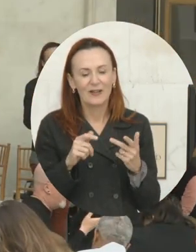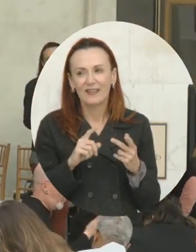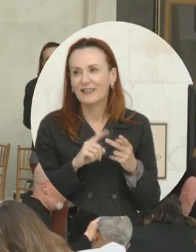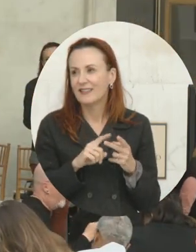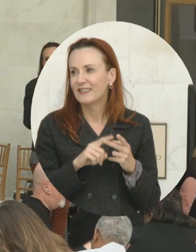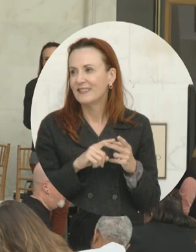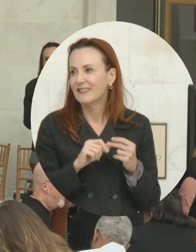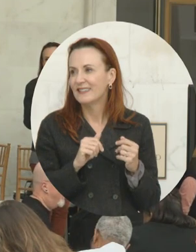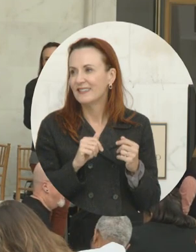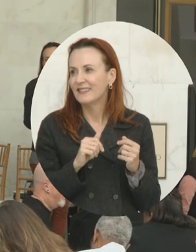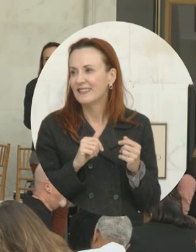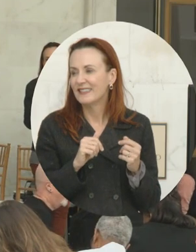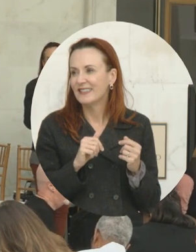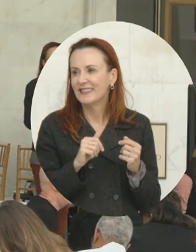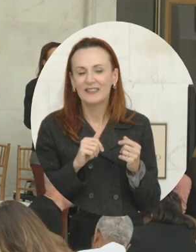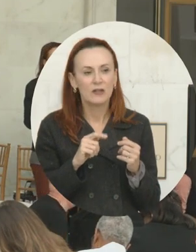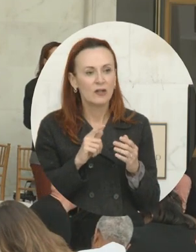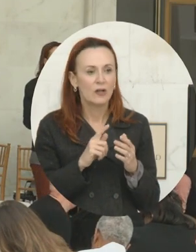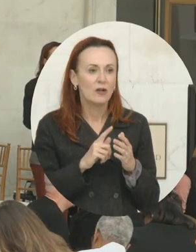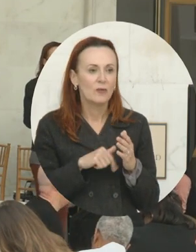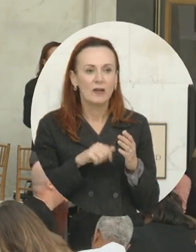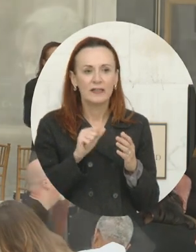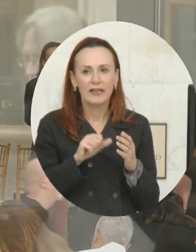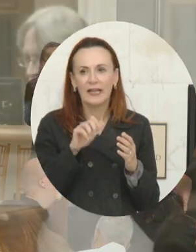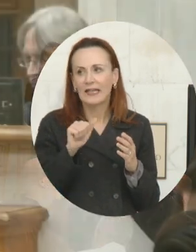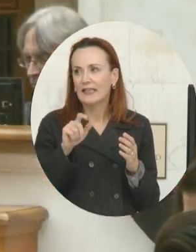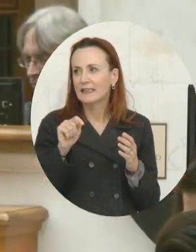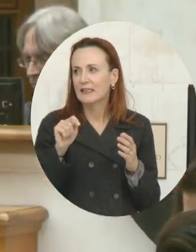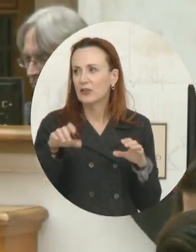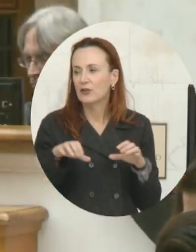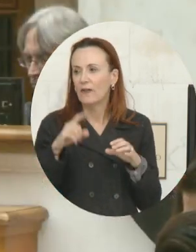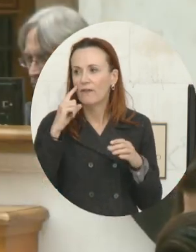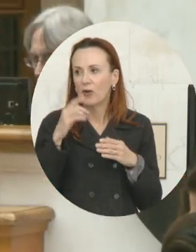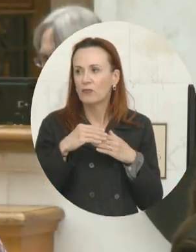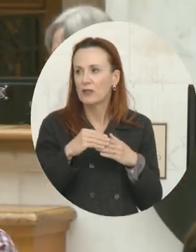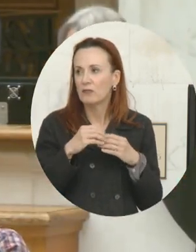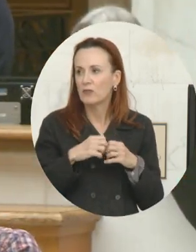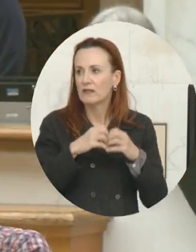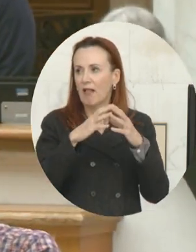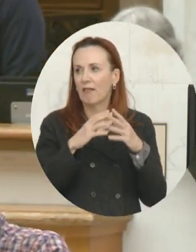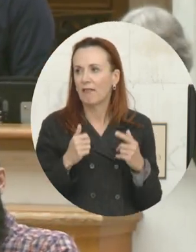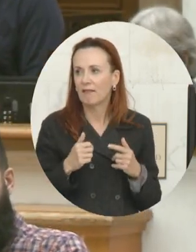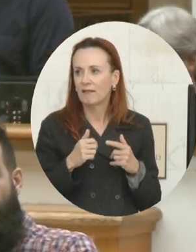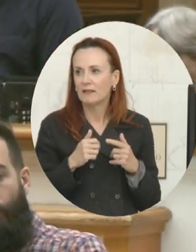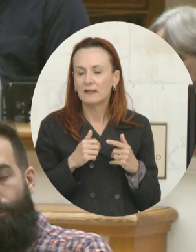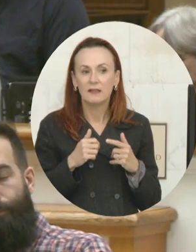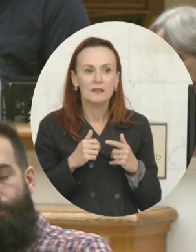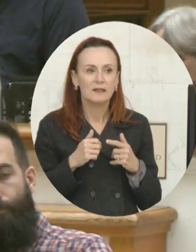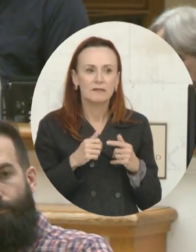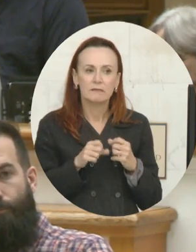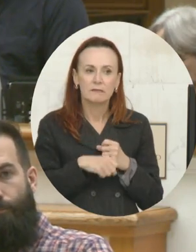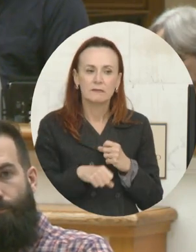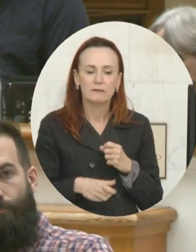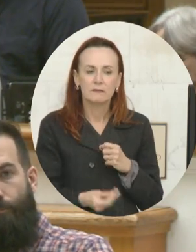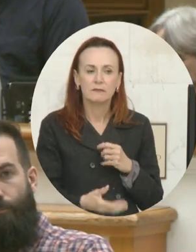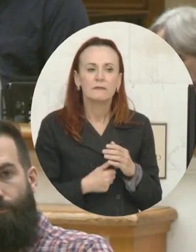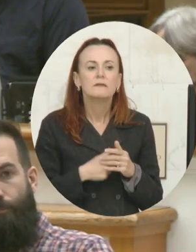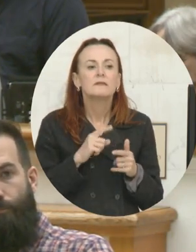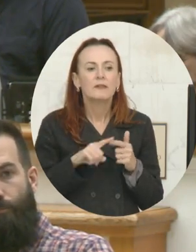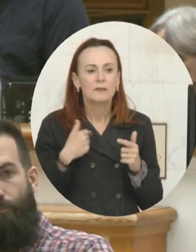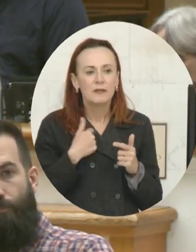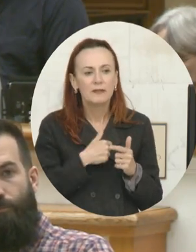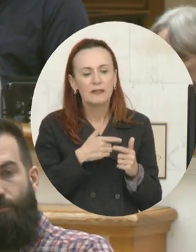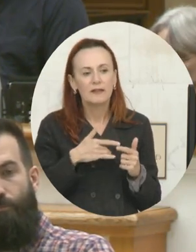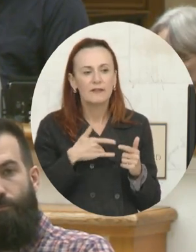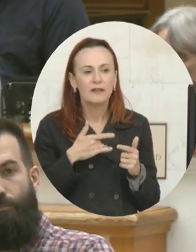what can AT&T do for resilience? But otherwise, if we don't have a place like this and you don't show up to places